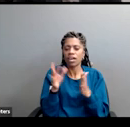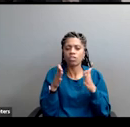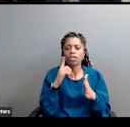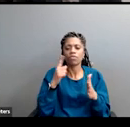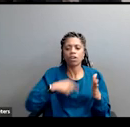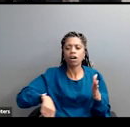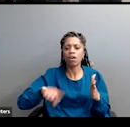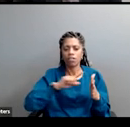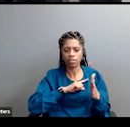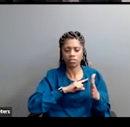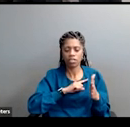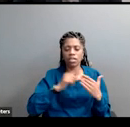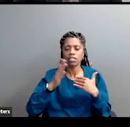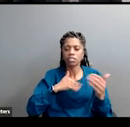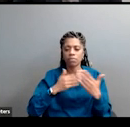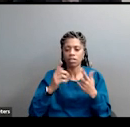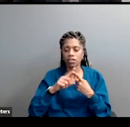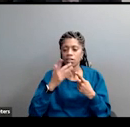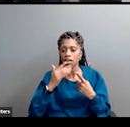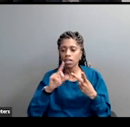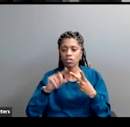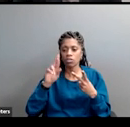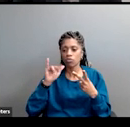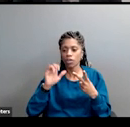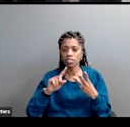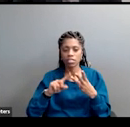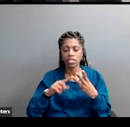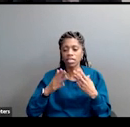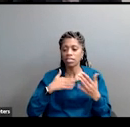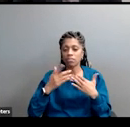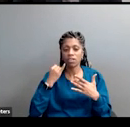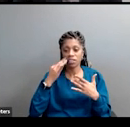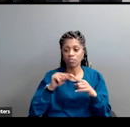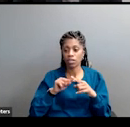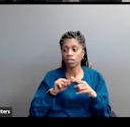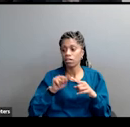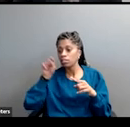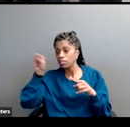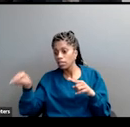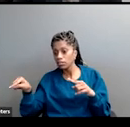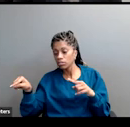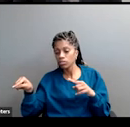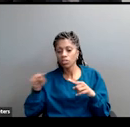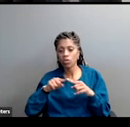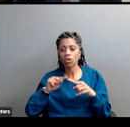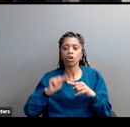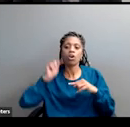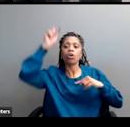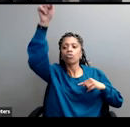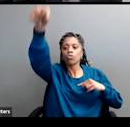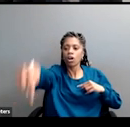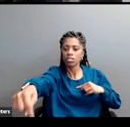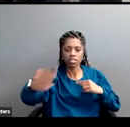color, race, or ethnicity. Whether we're originally from up the street, or from across the border, together, juntos,